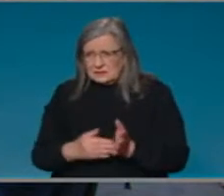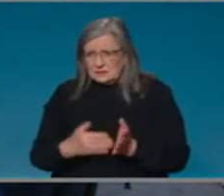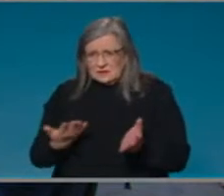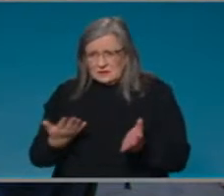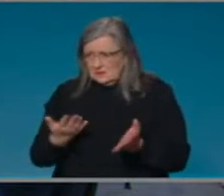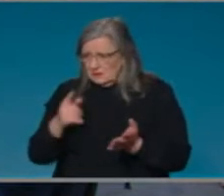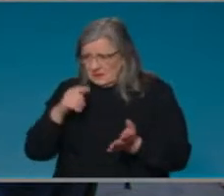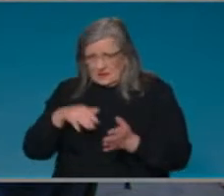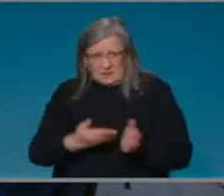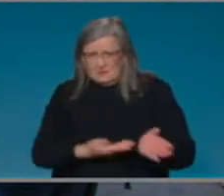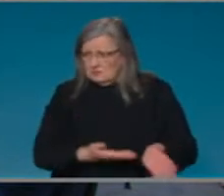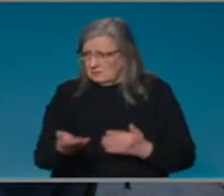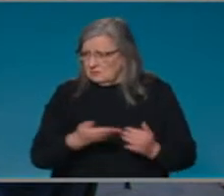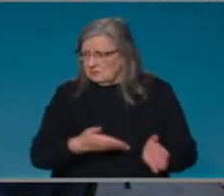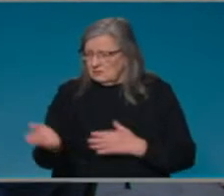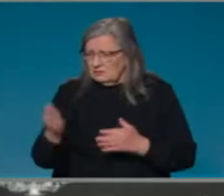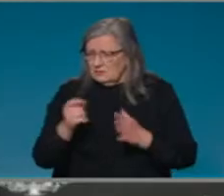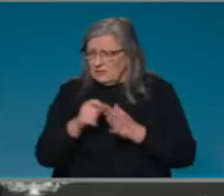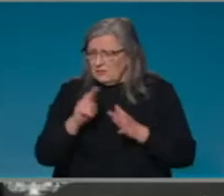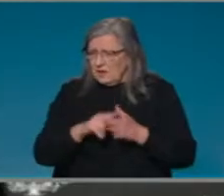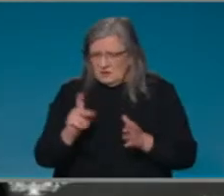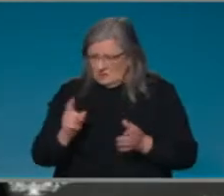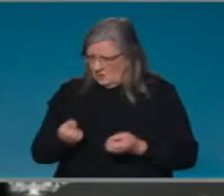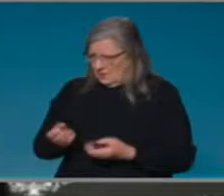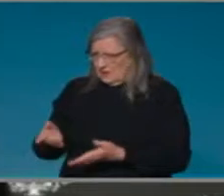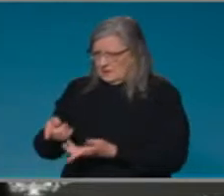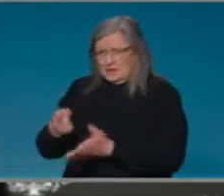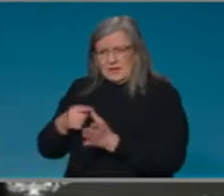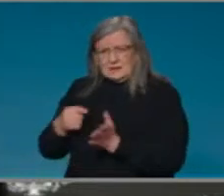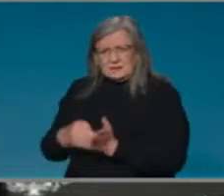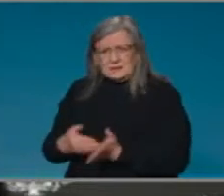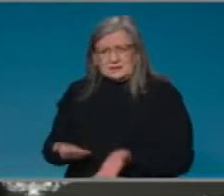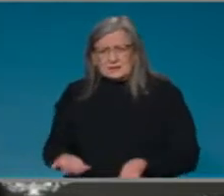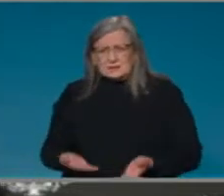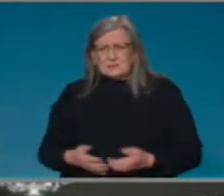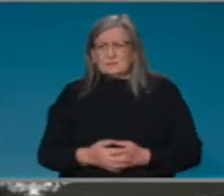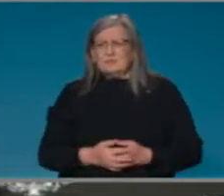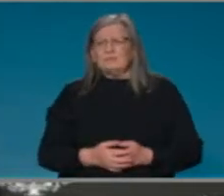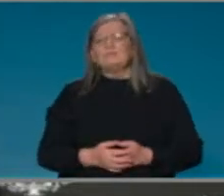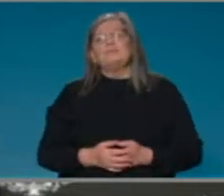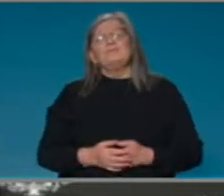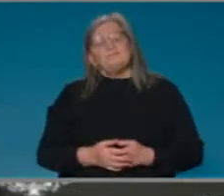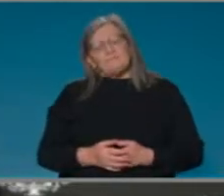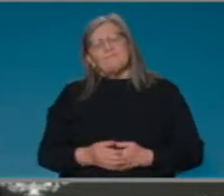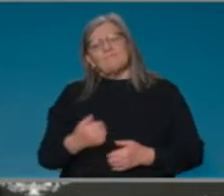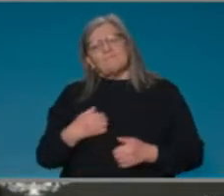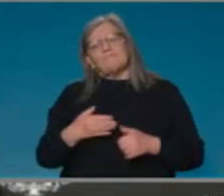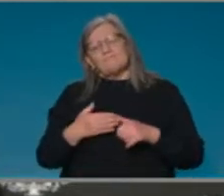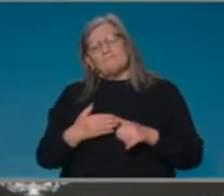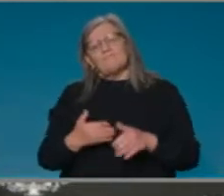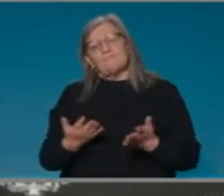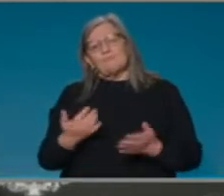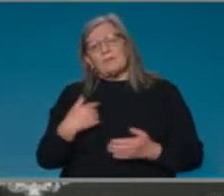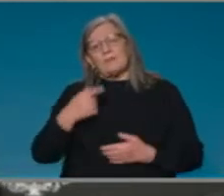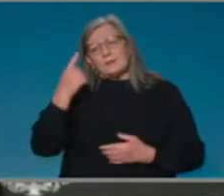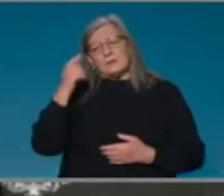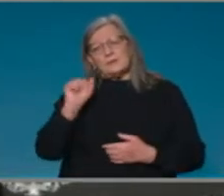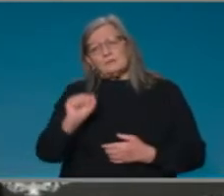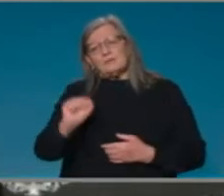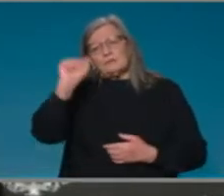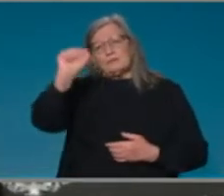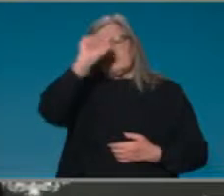those older age groups as well? No, I welcome each state as they feel that they're in a position to ensure that